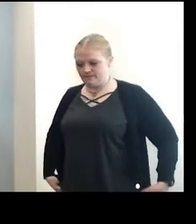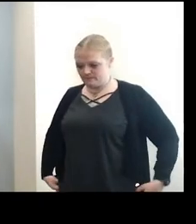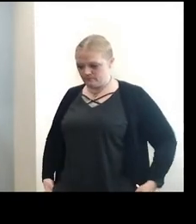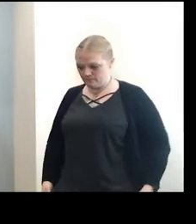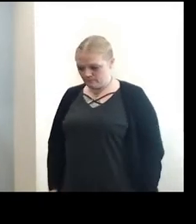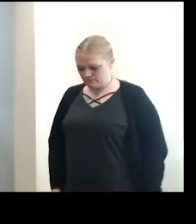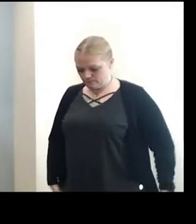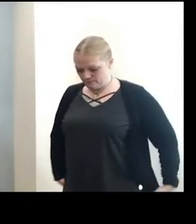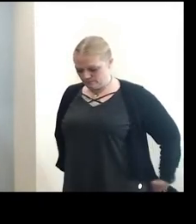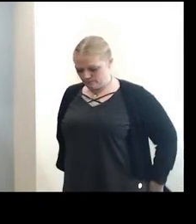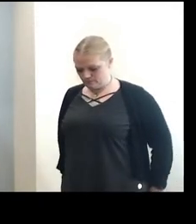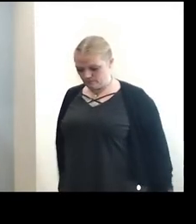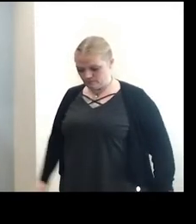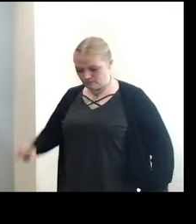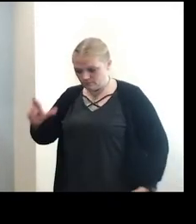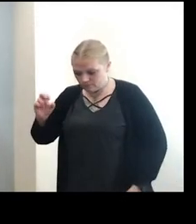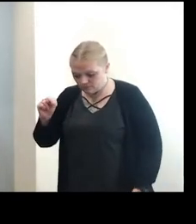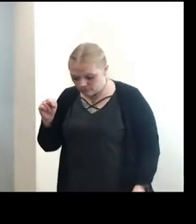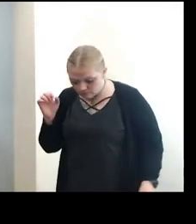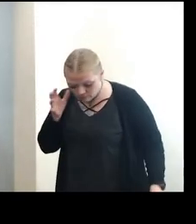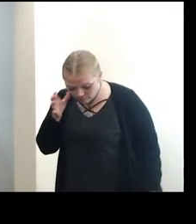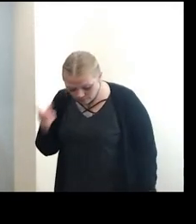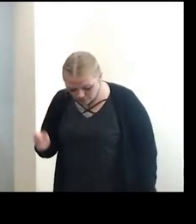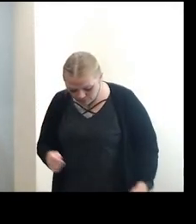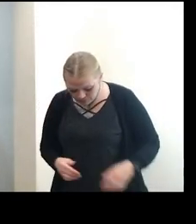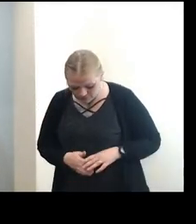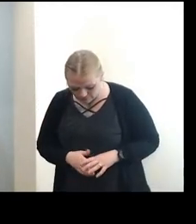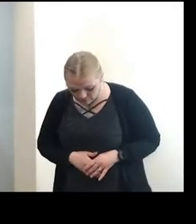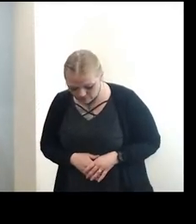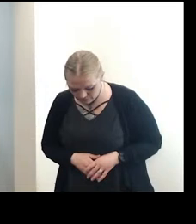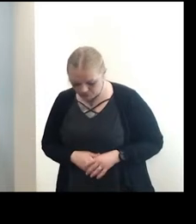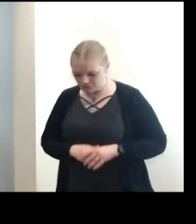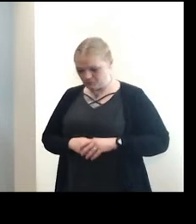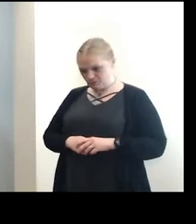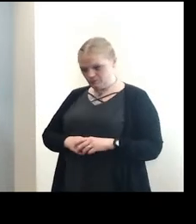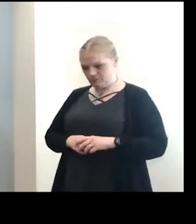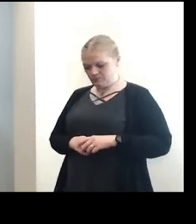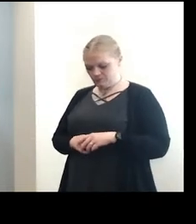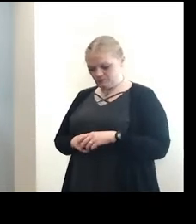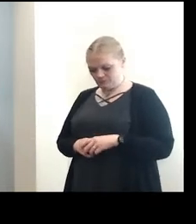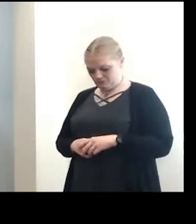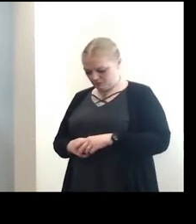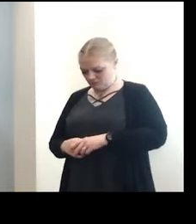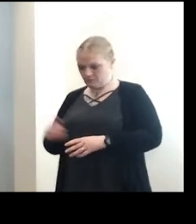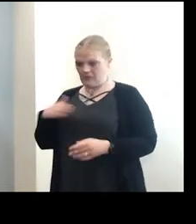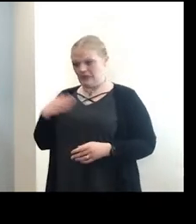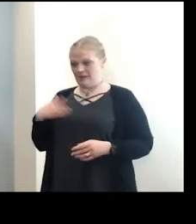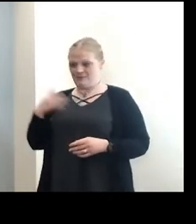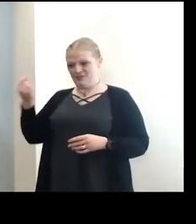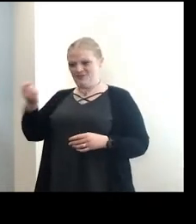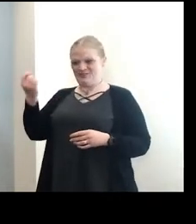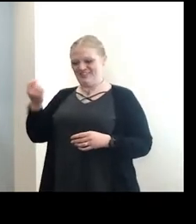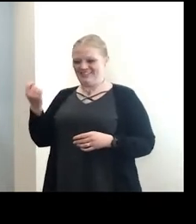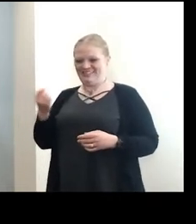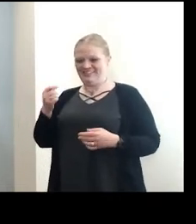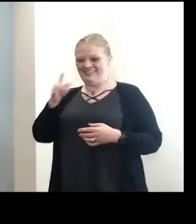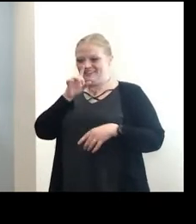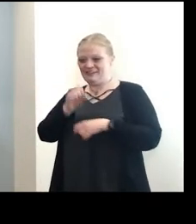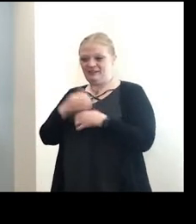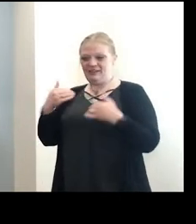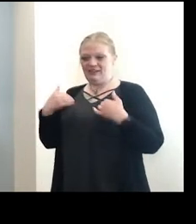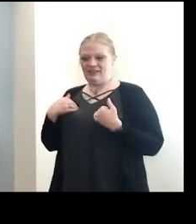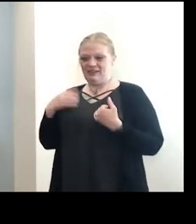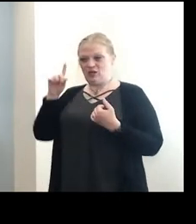Ron, are you there? Yes, go ahead. Okay, great. Well, happy Tuesday, Mark. I actually had a